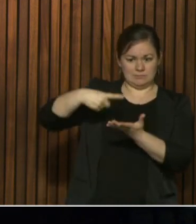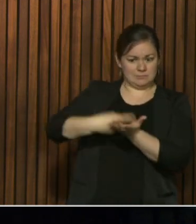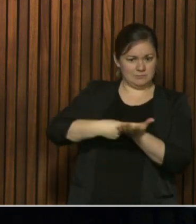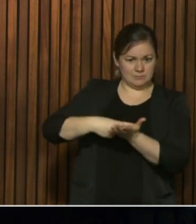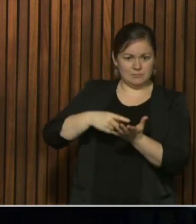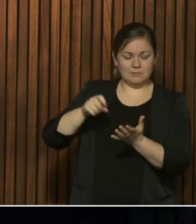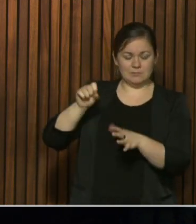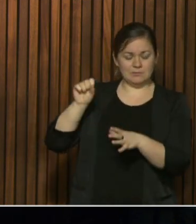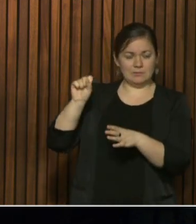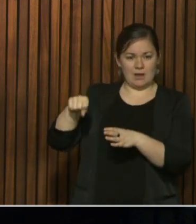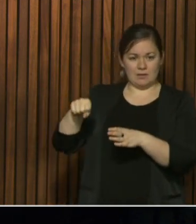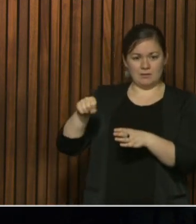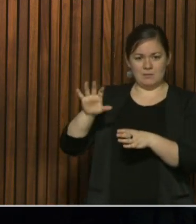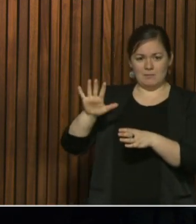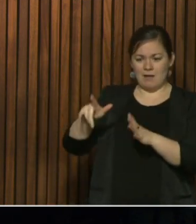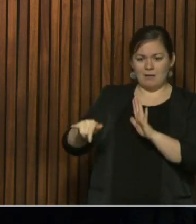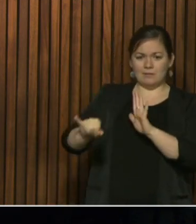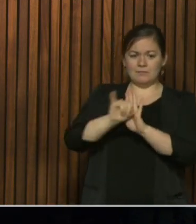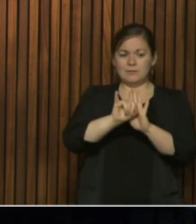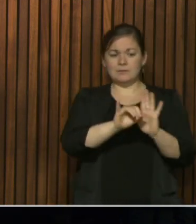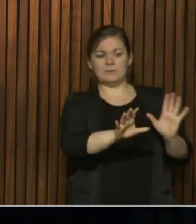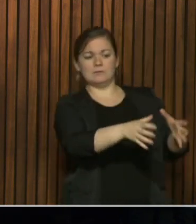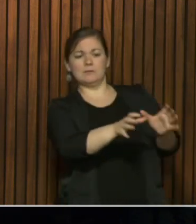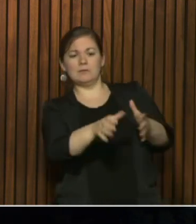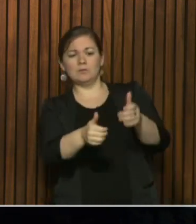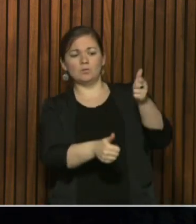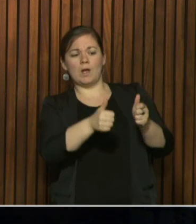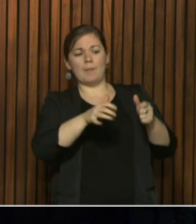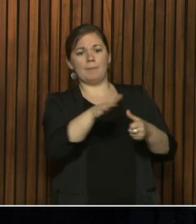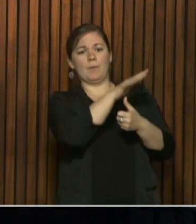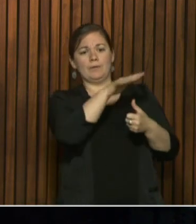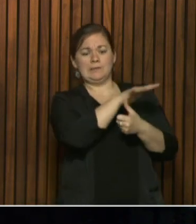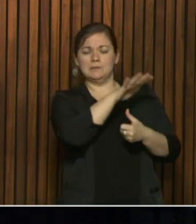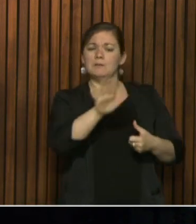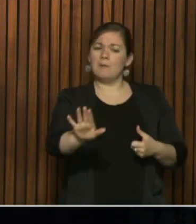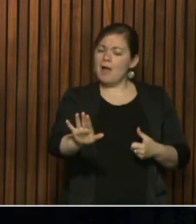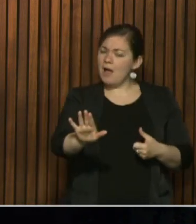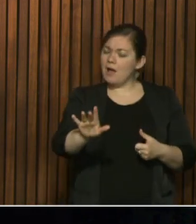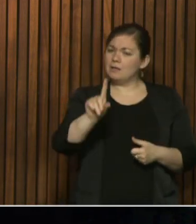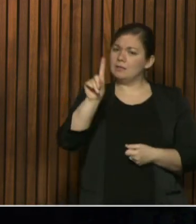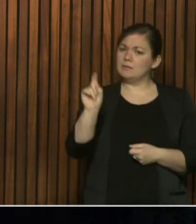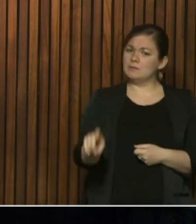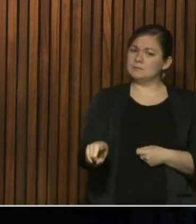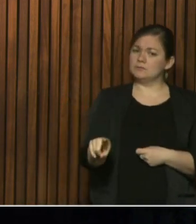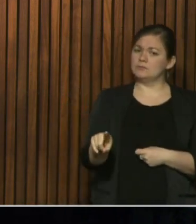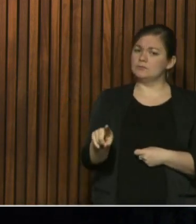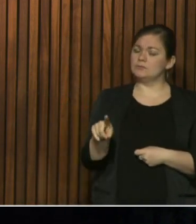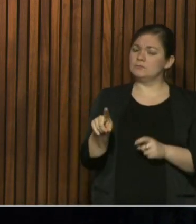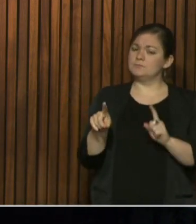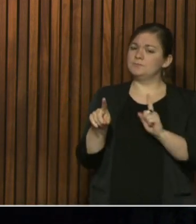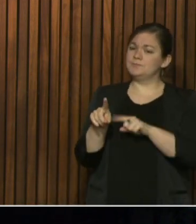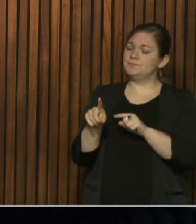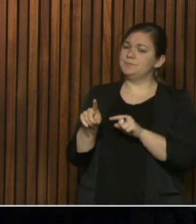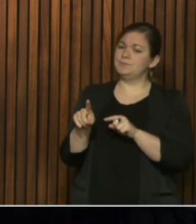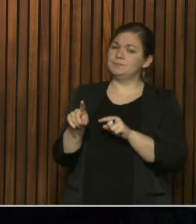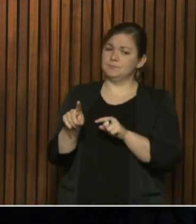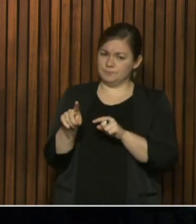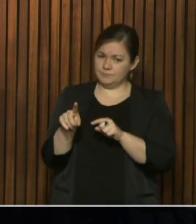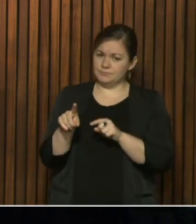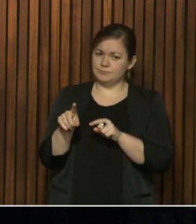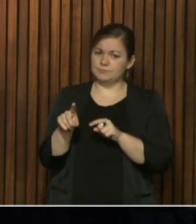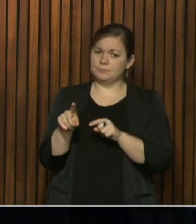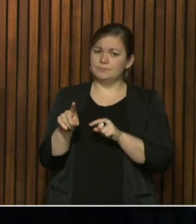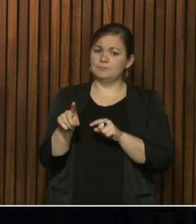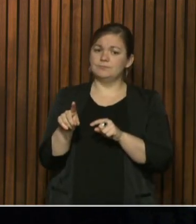up with something. Do you know if there's been any talk about opening this to more like surveillance testing, where we